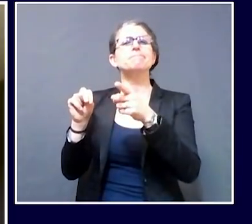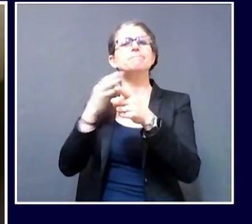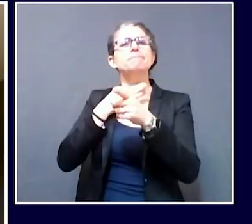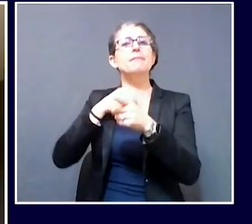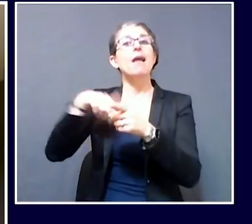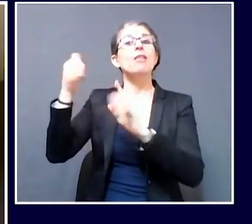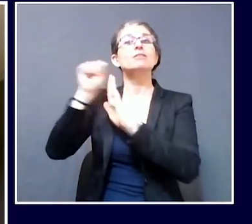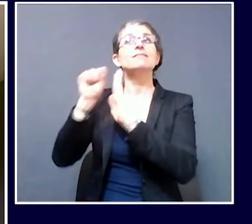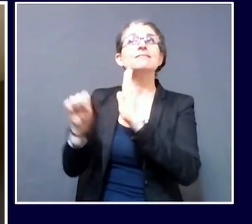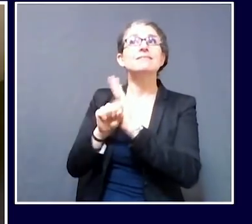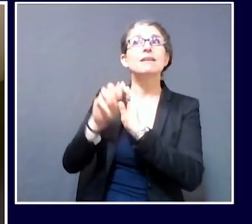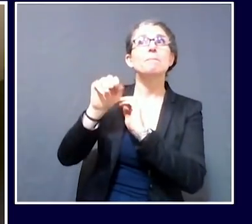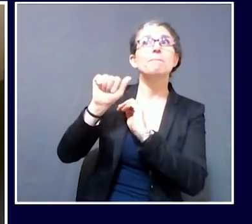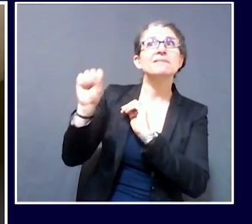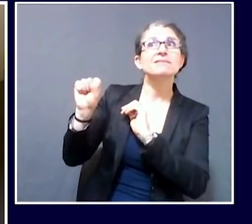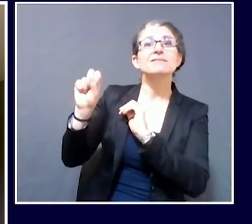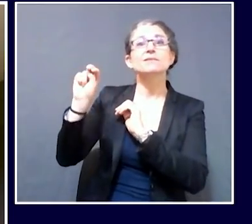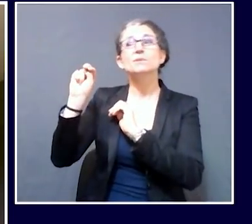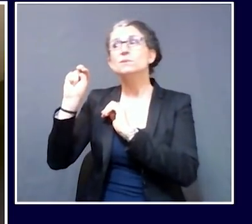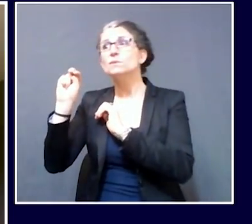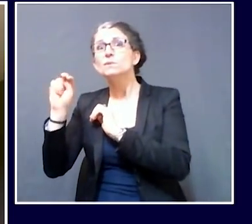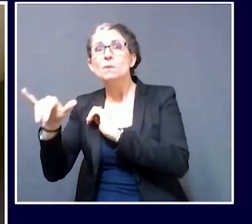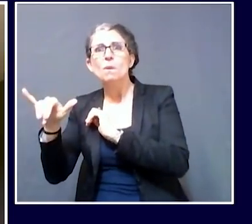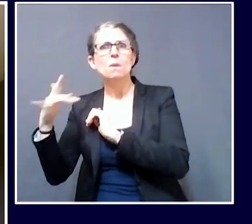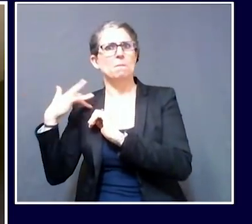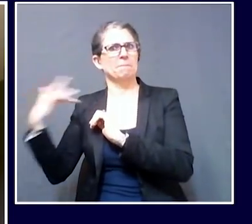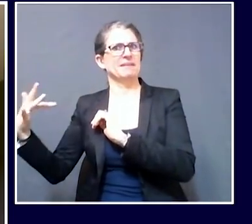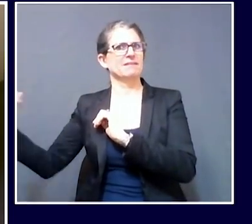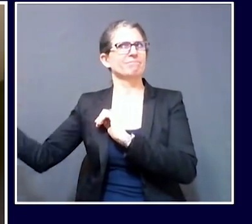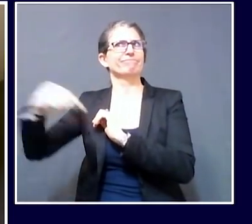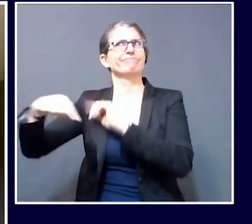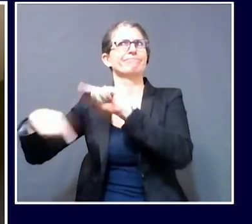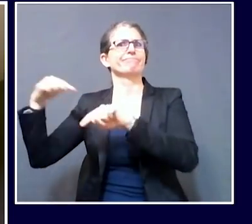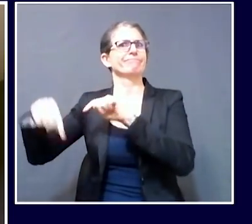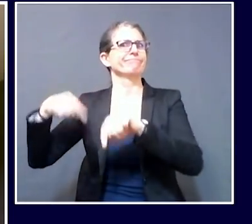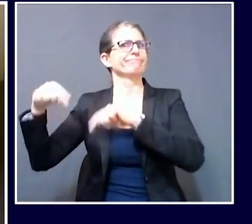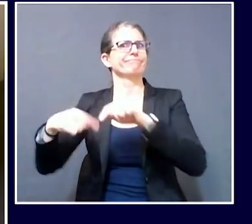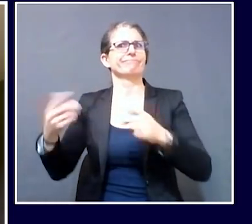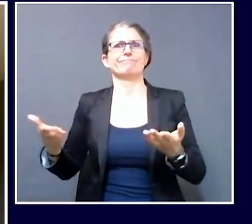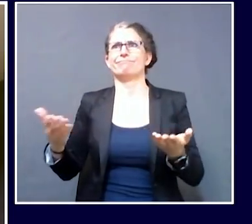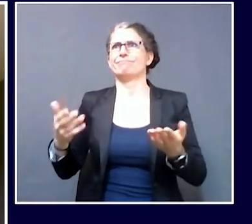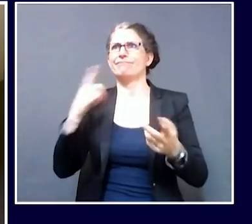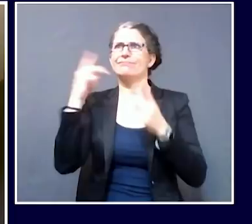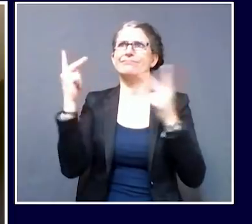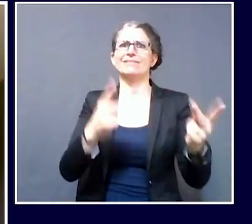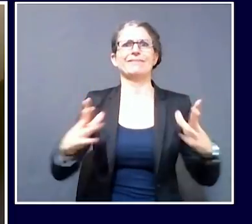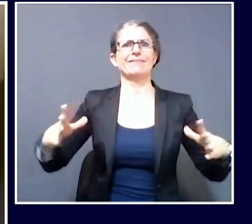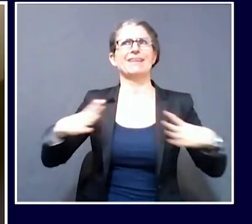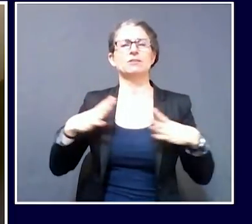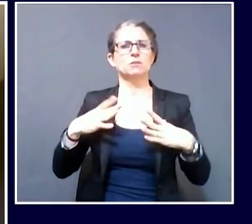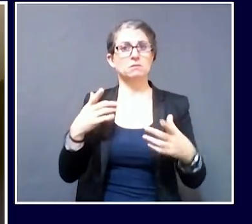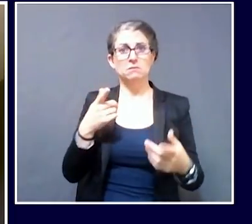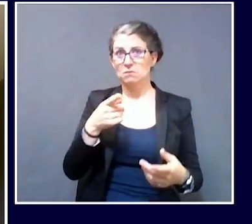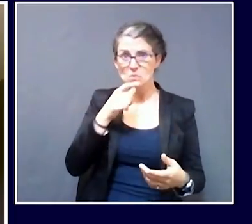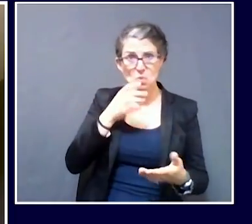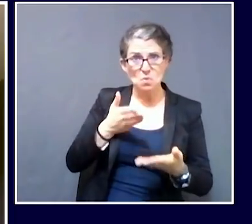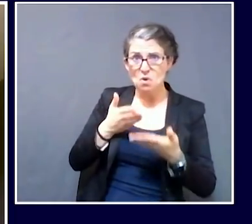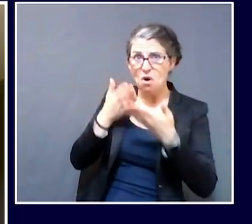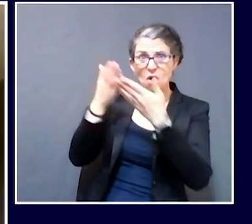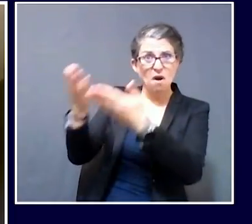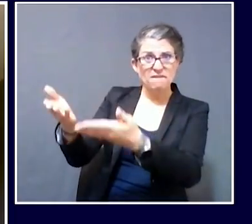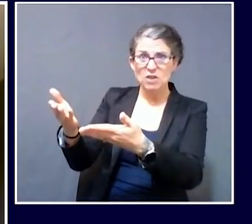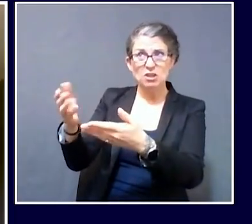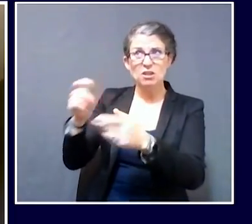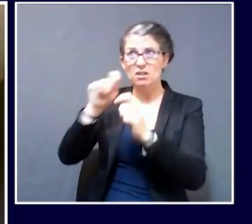tourists to Maine currently aren't offering testing to anybody who wants it. Is there any, and I guess I would say this is also open to the committee,